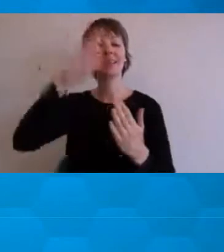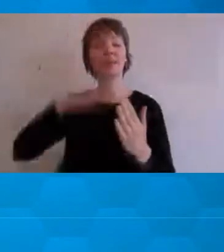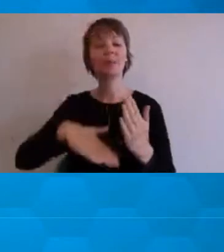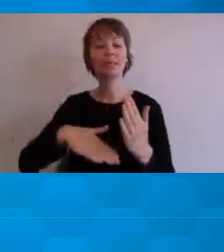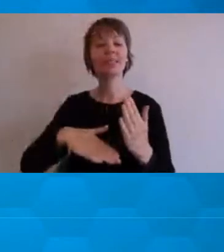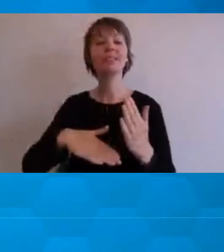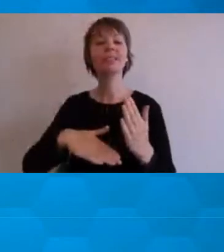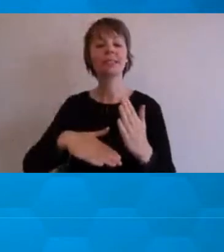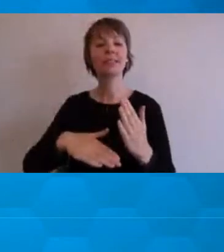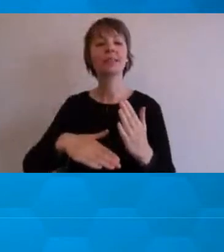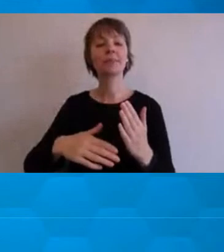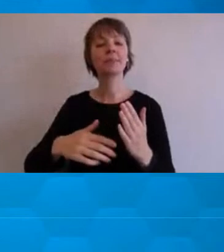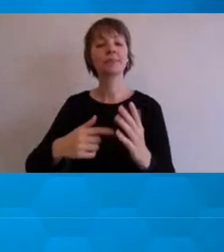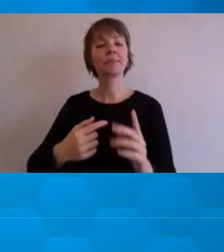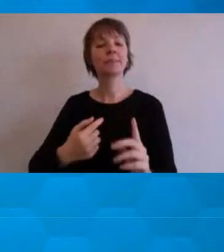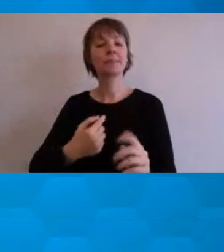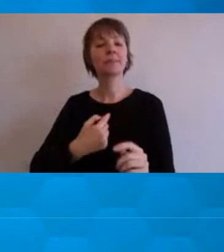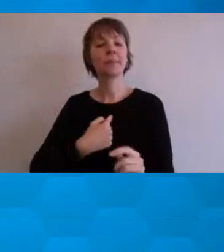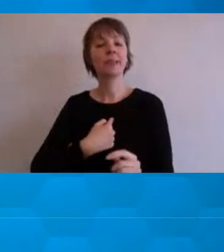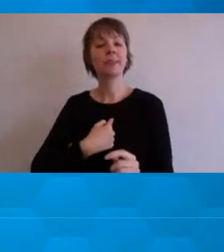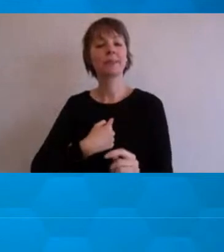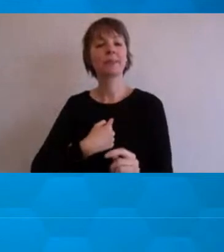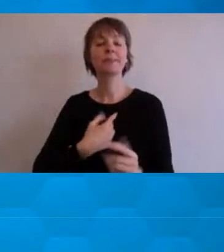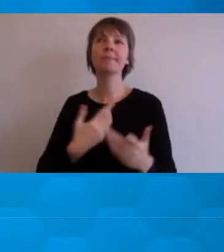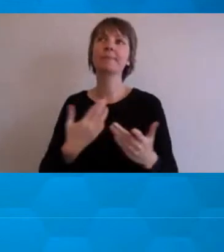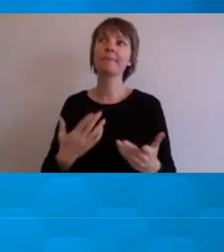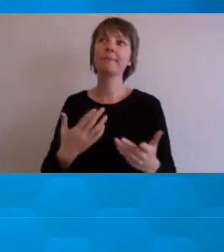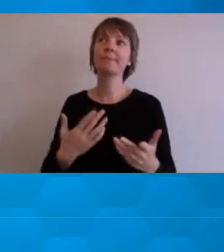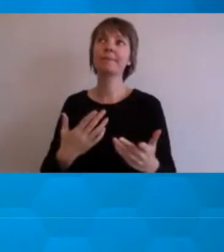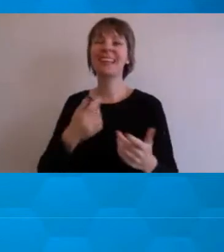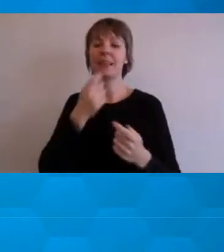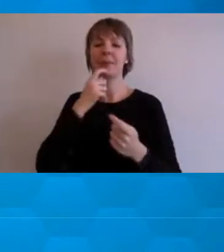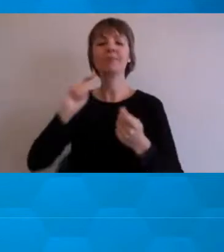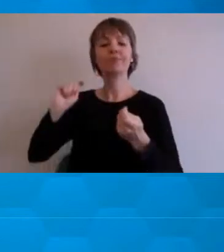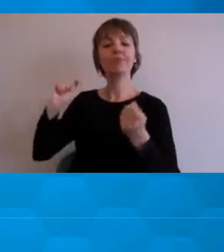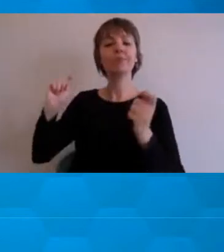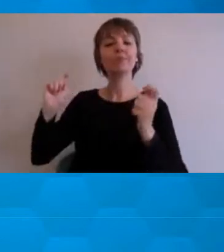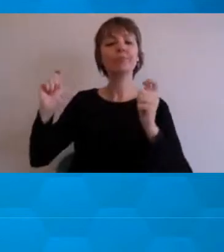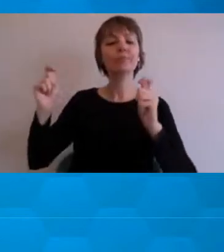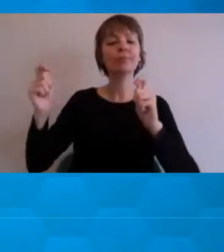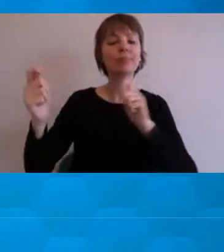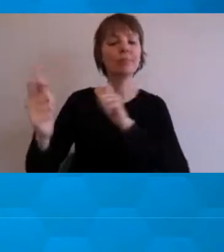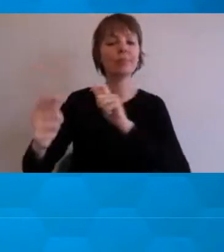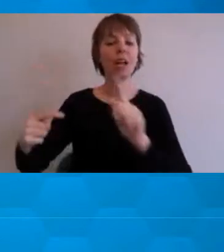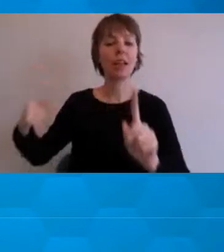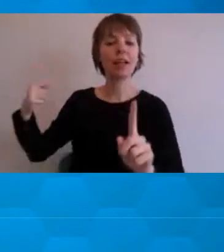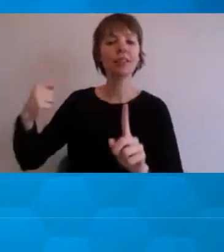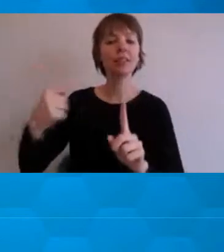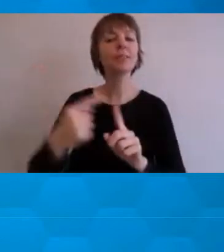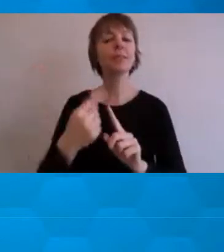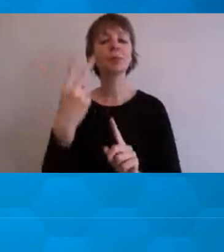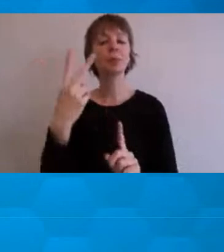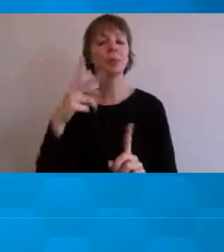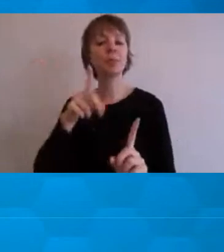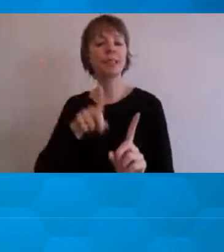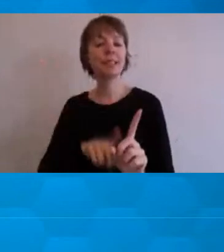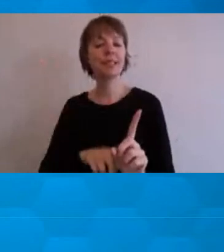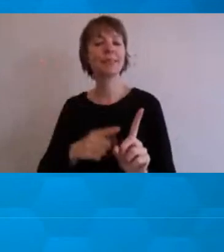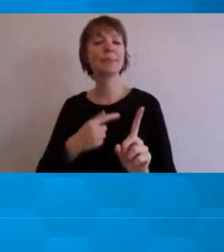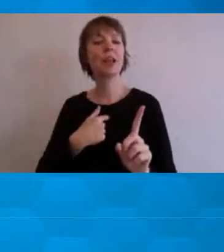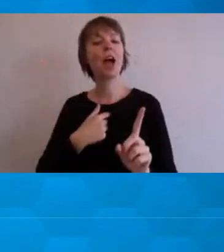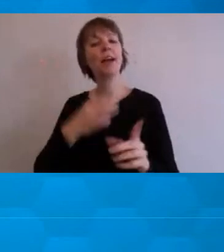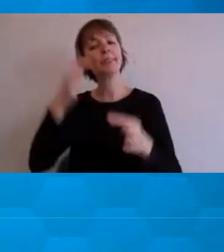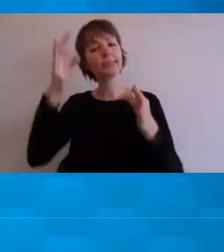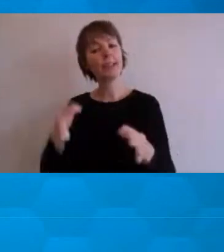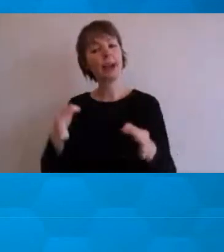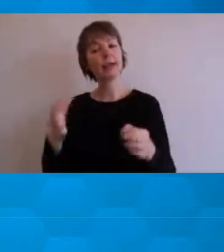sort of evolved over the past two years. But I really decided to make something different for